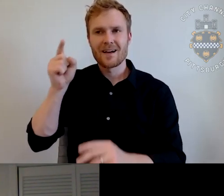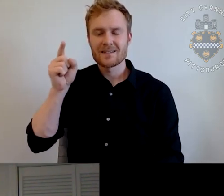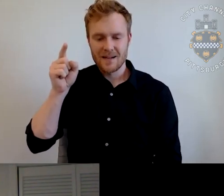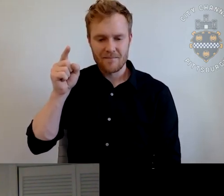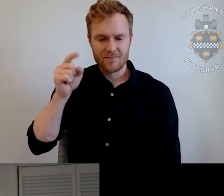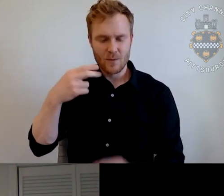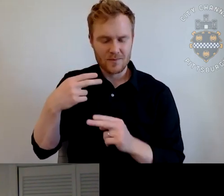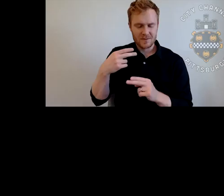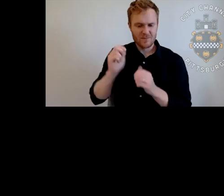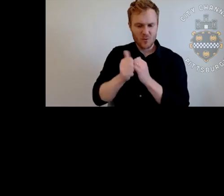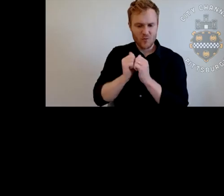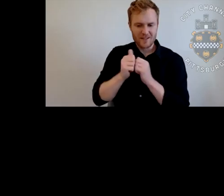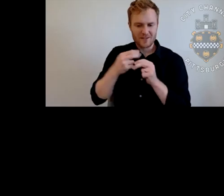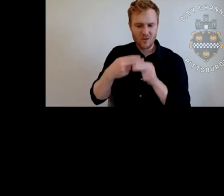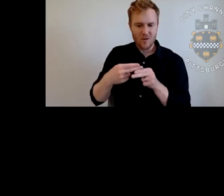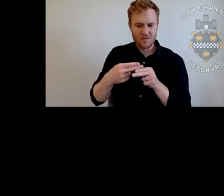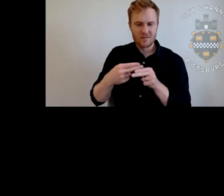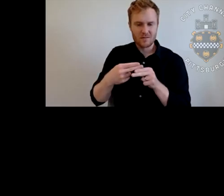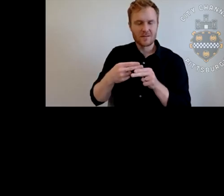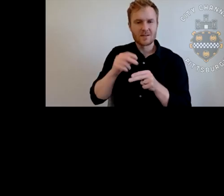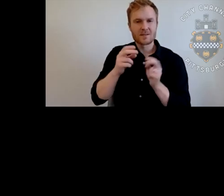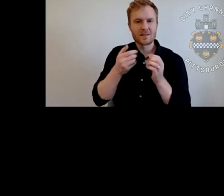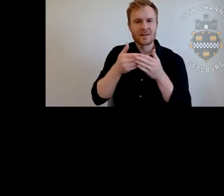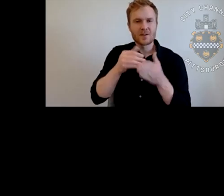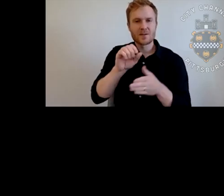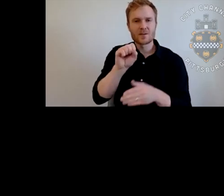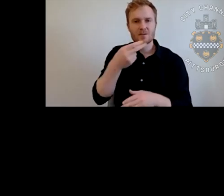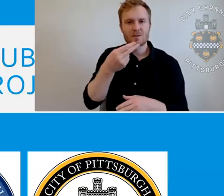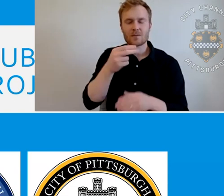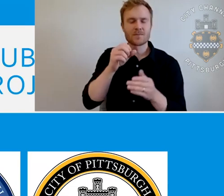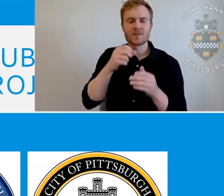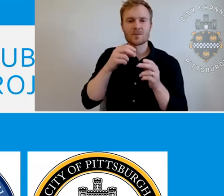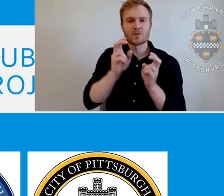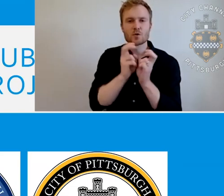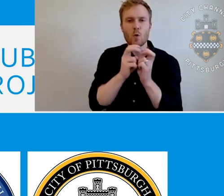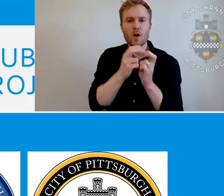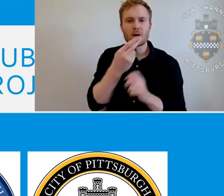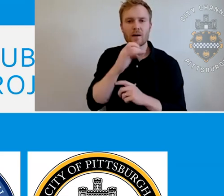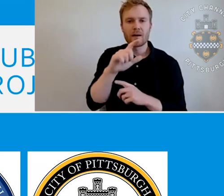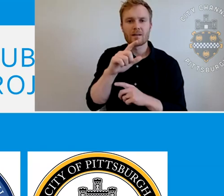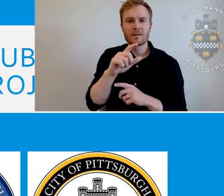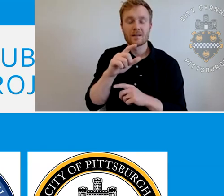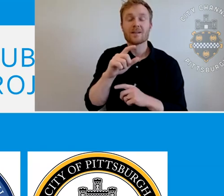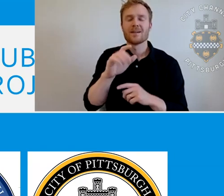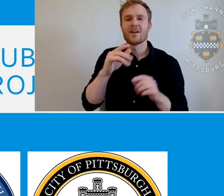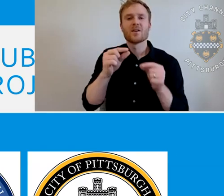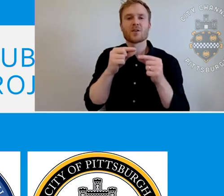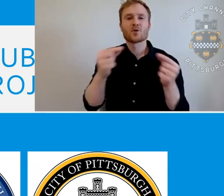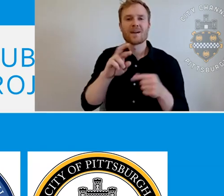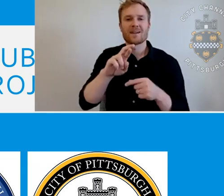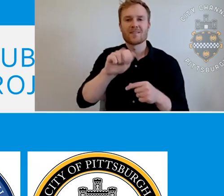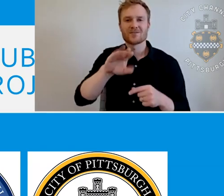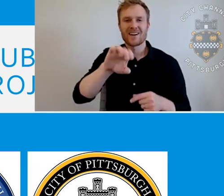what's the race? it's a great race. Great race. Thank you. Yeah, we both had city employee t shirts on.